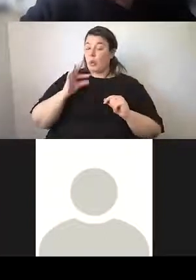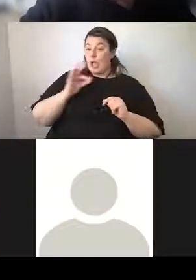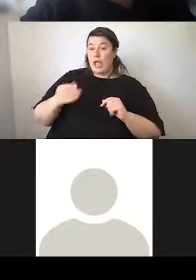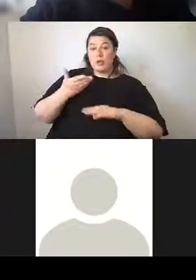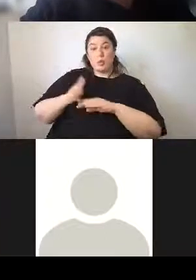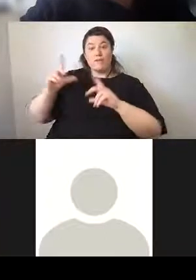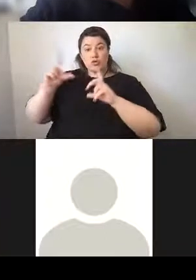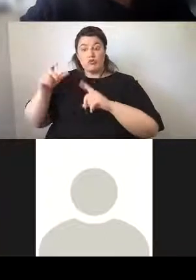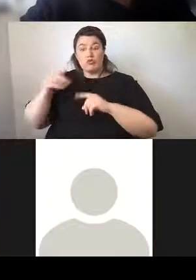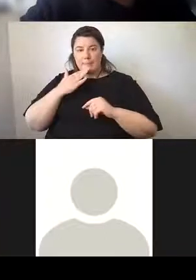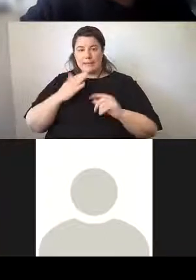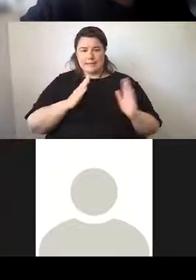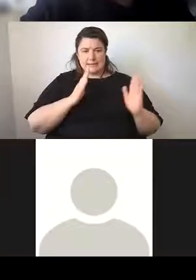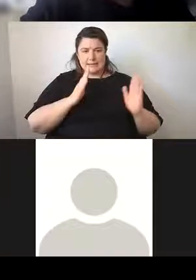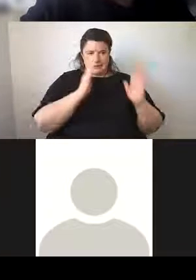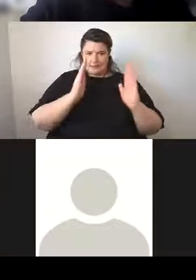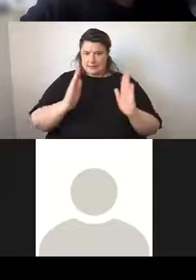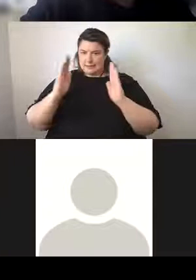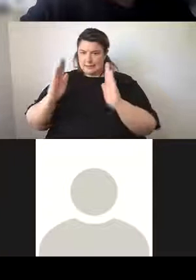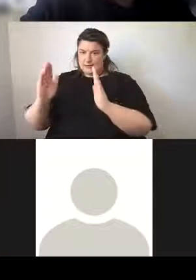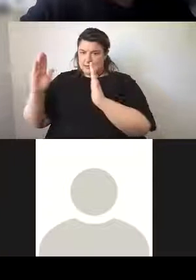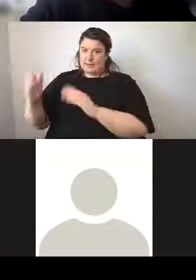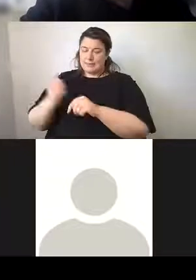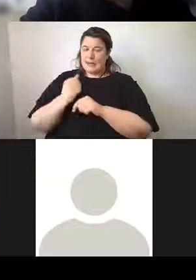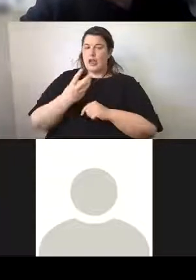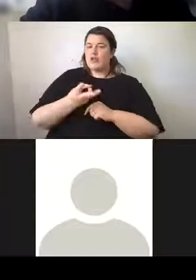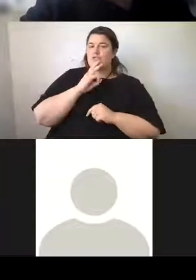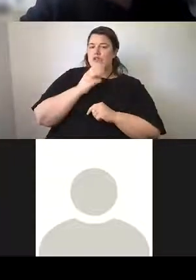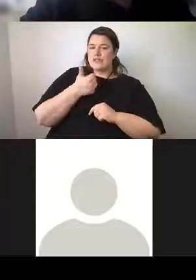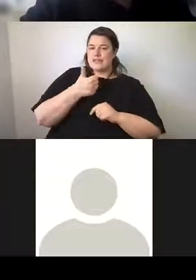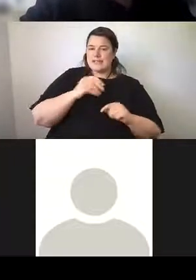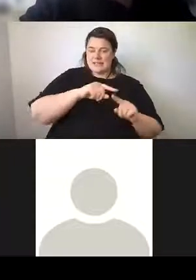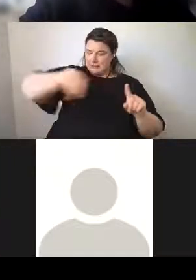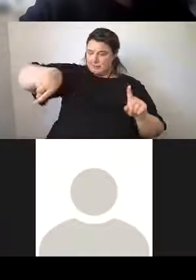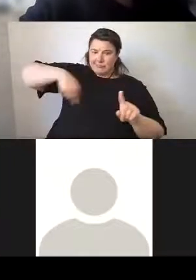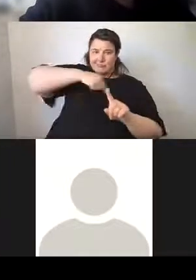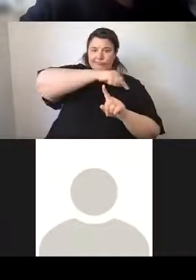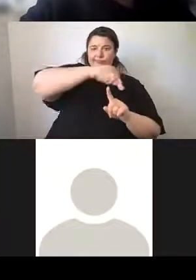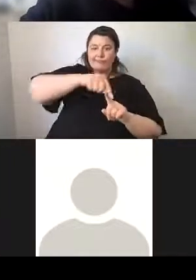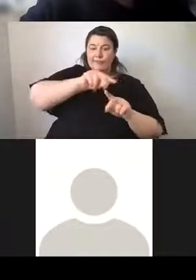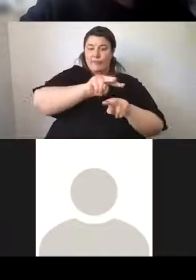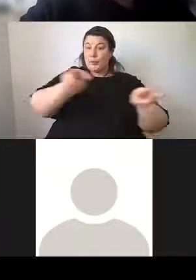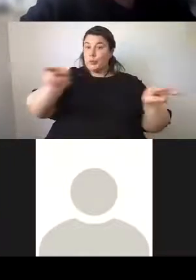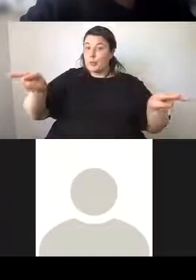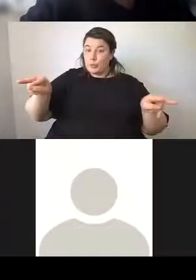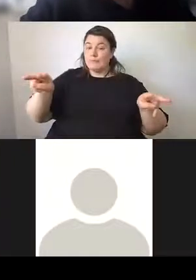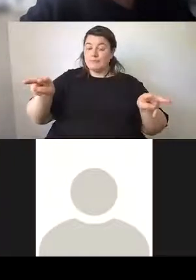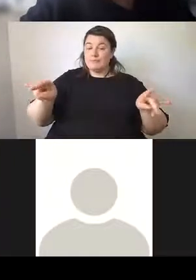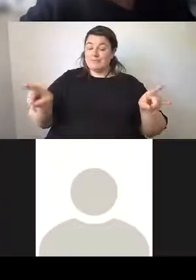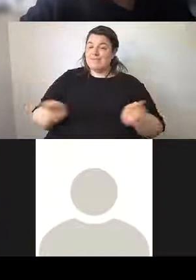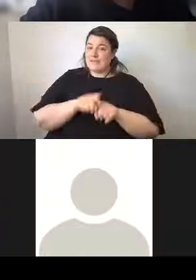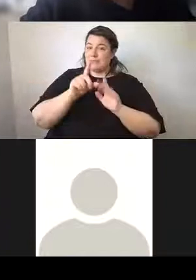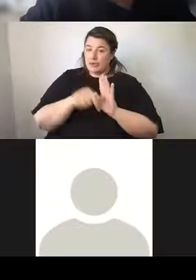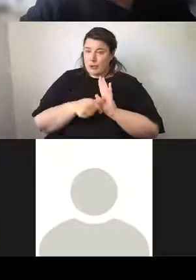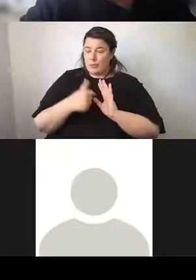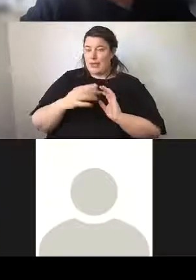photographs together to create a 360 degree panorama. And at the same time, we got